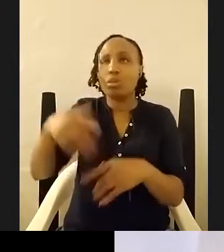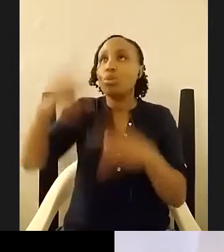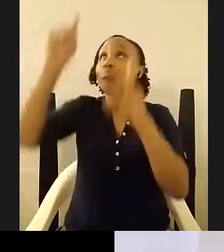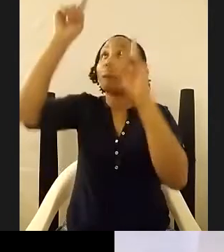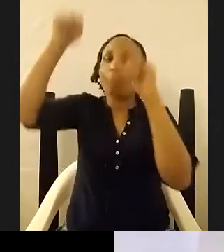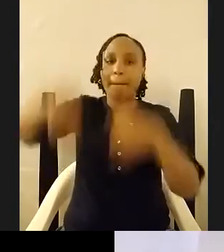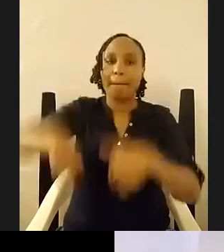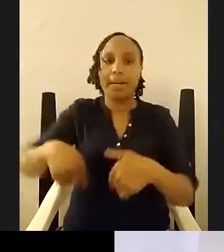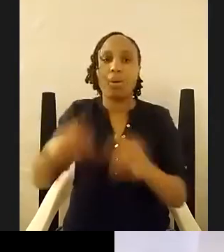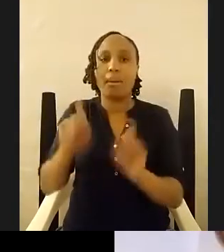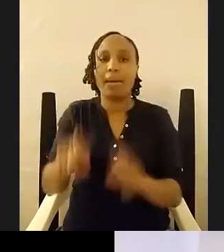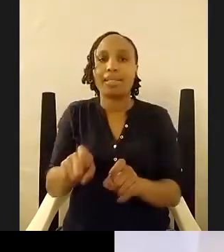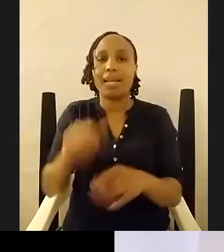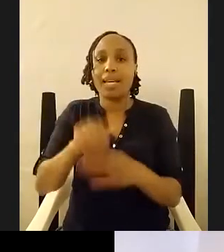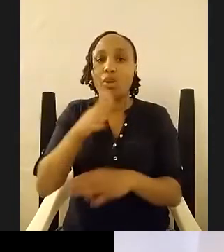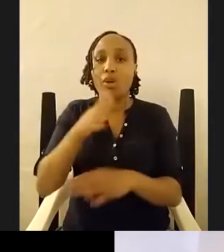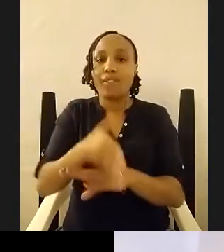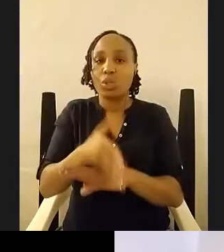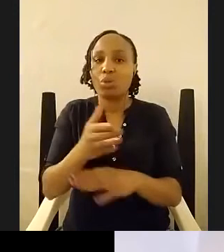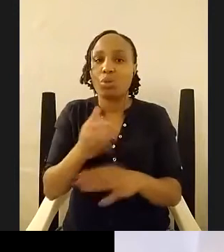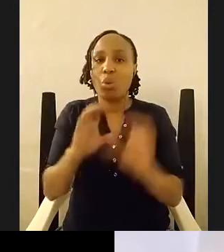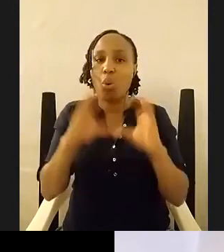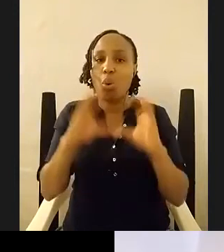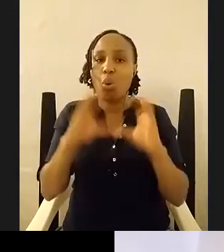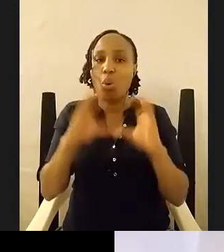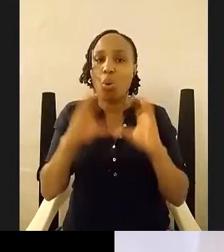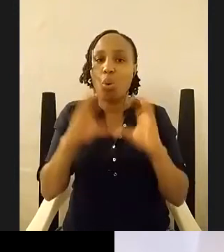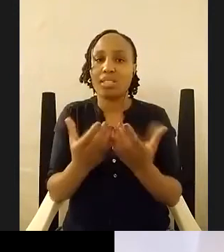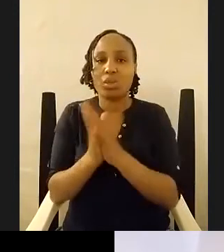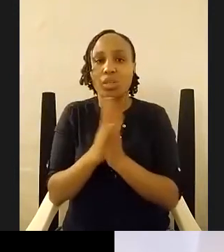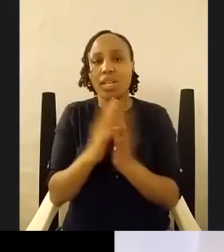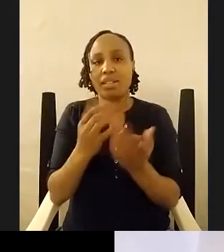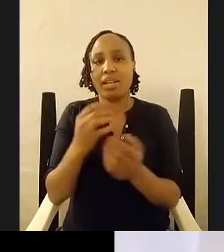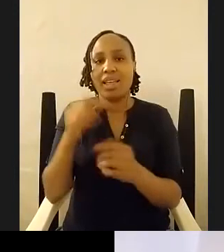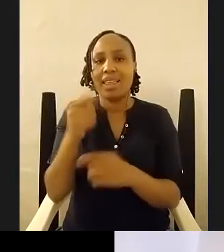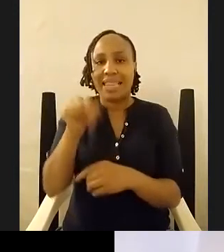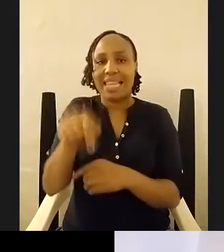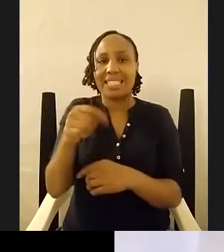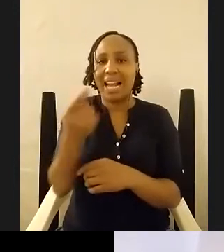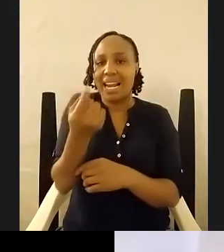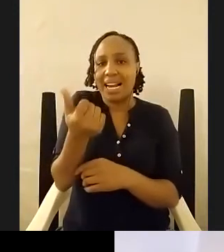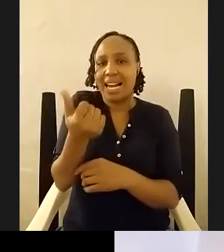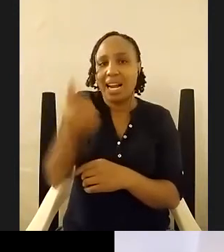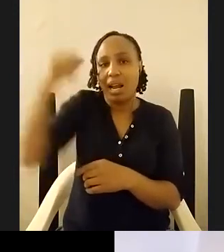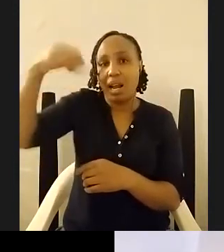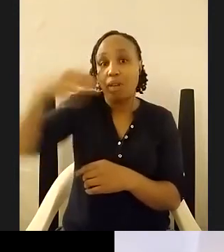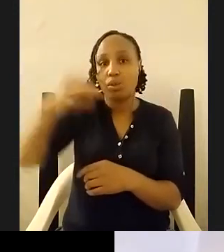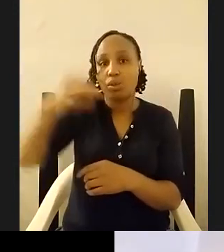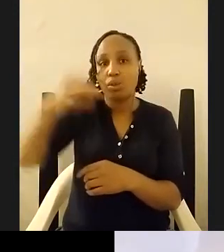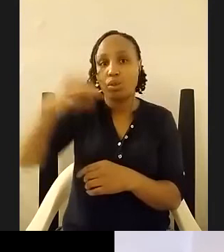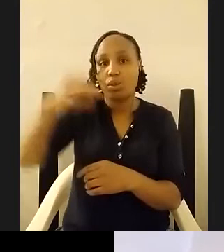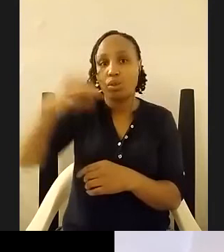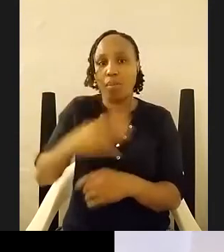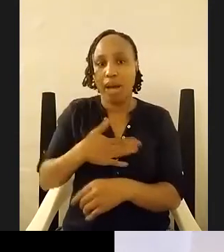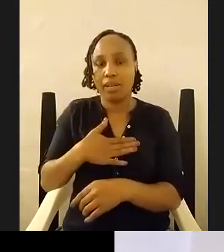worlds especially with a story like this little light of mine i'm curious to know um if for example after writing it